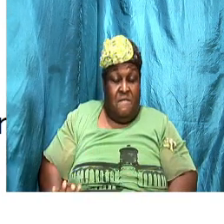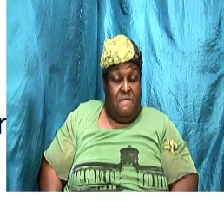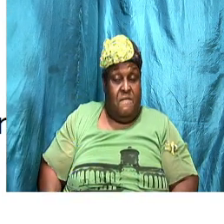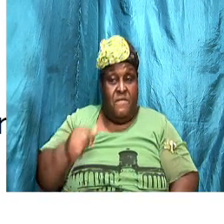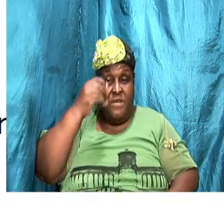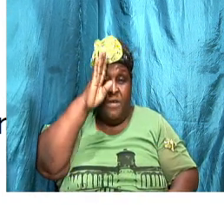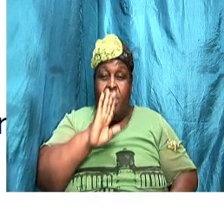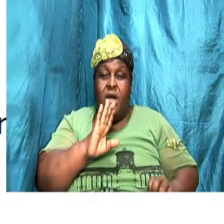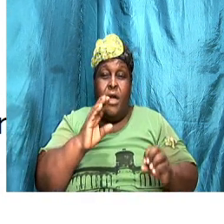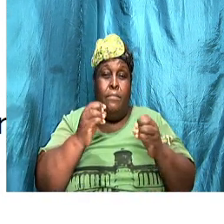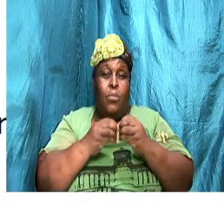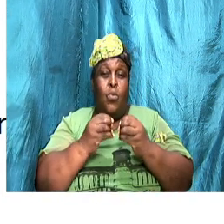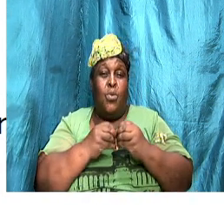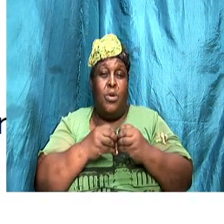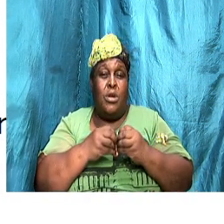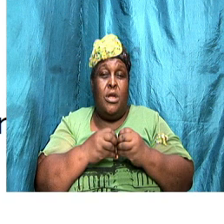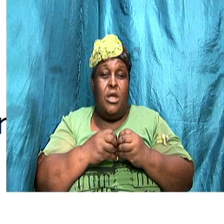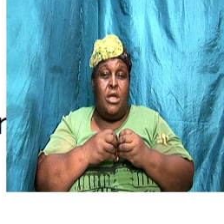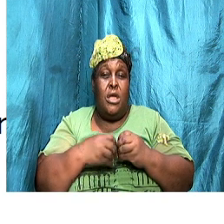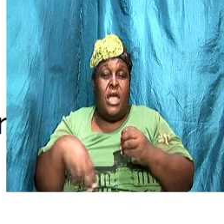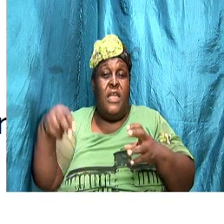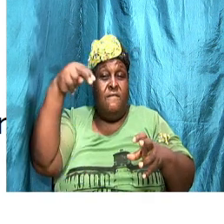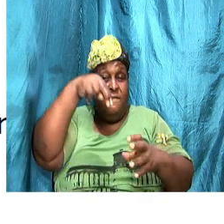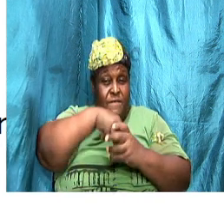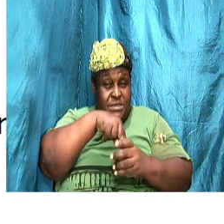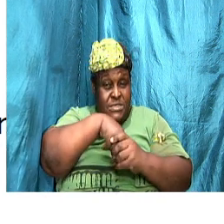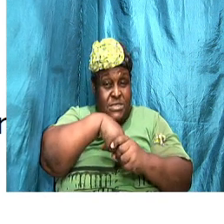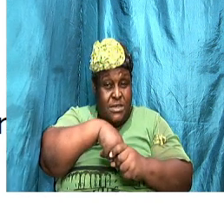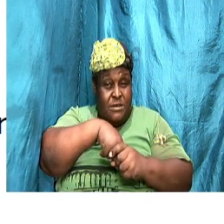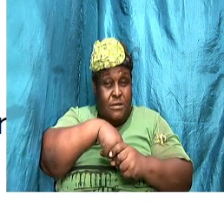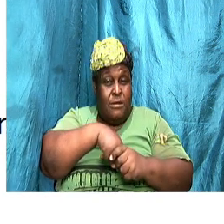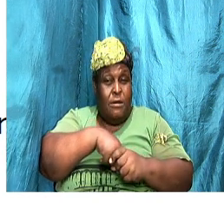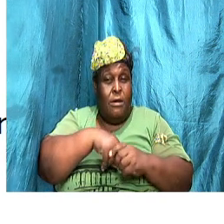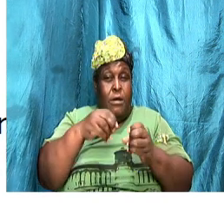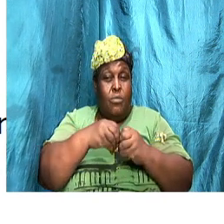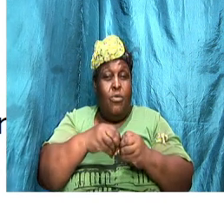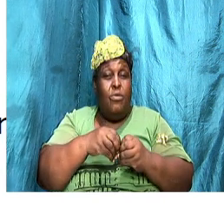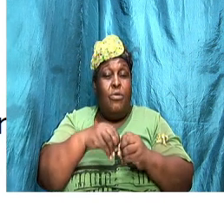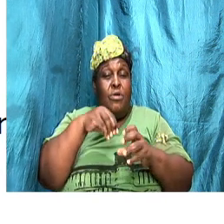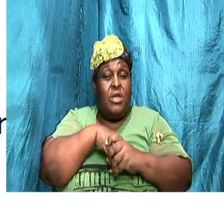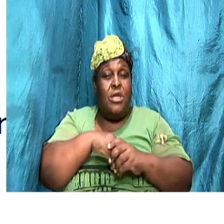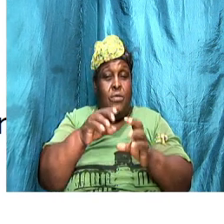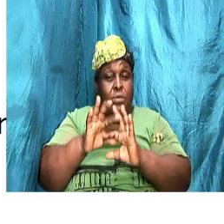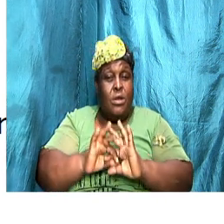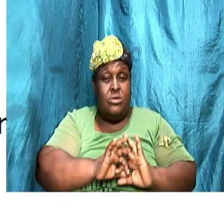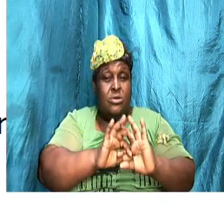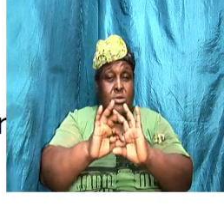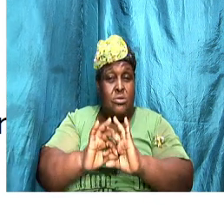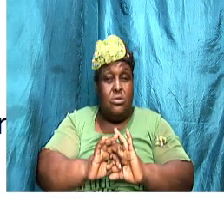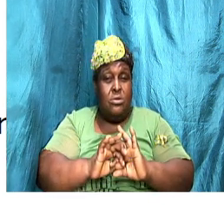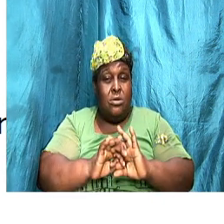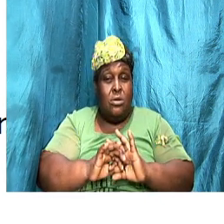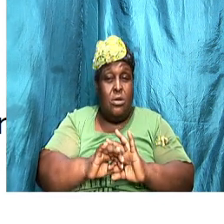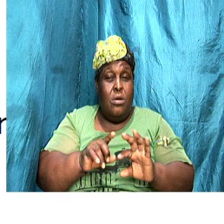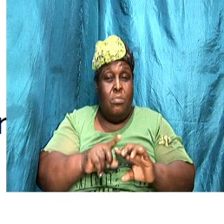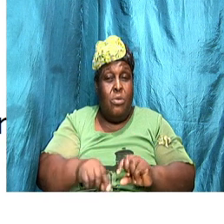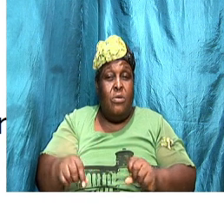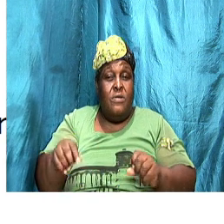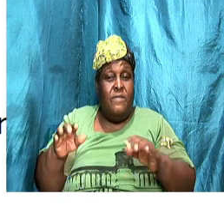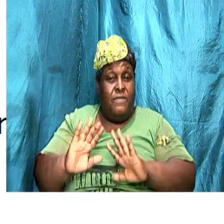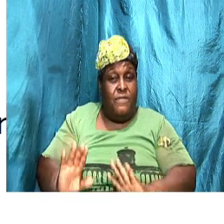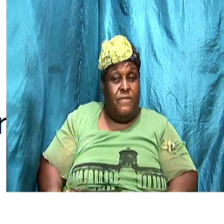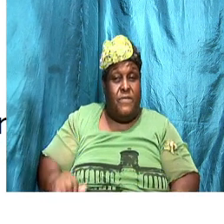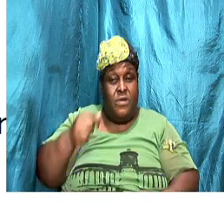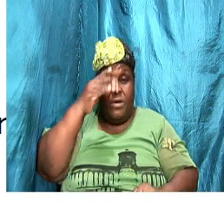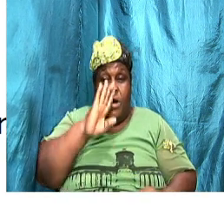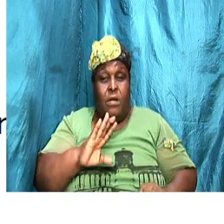I have invested a lot in my relationship but I love God even more so the love for God will keep me and prevent me from